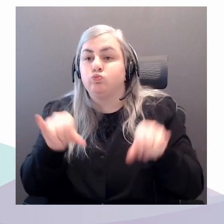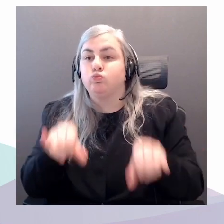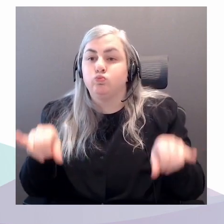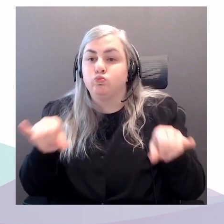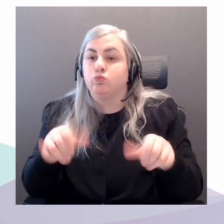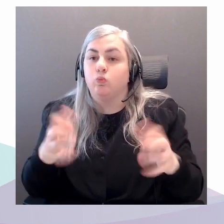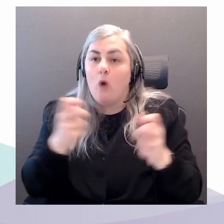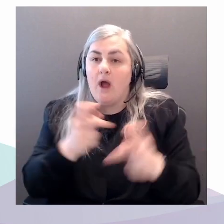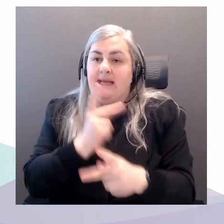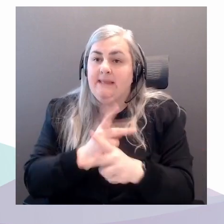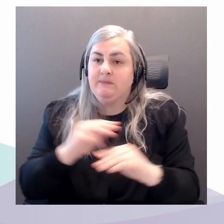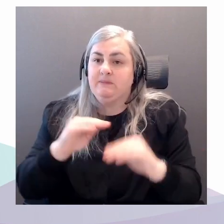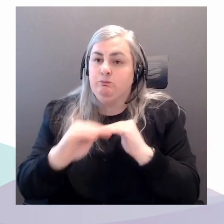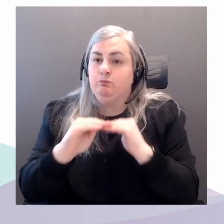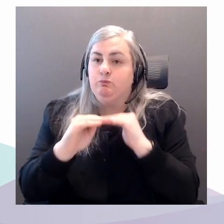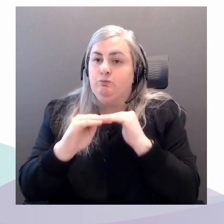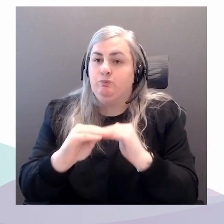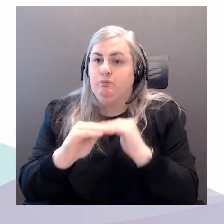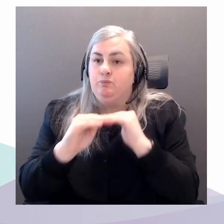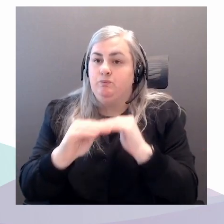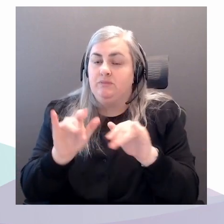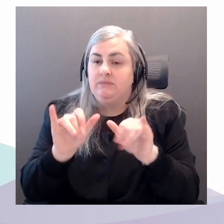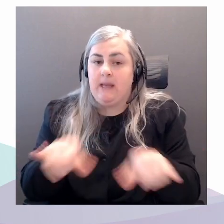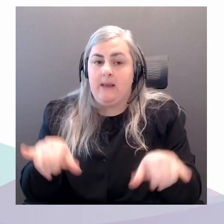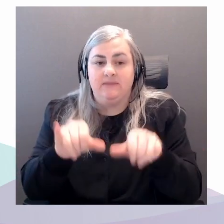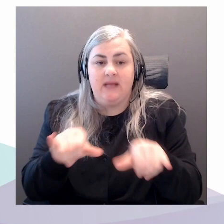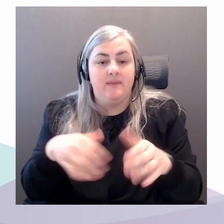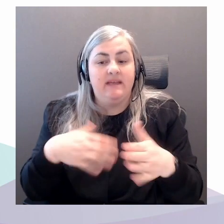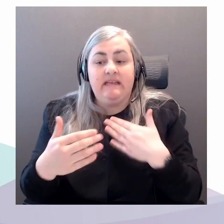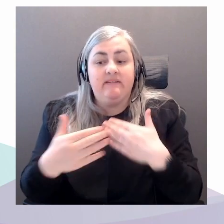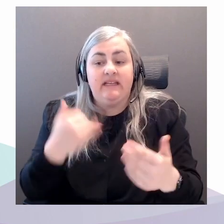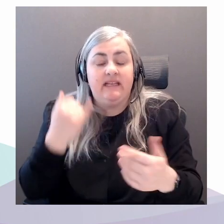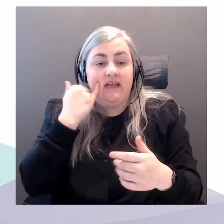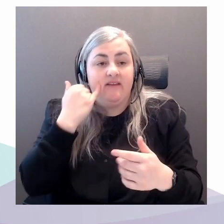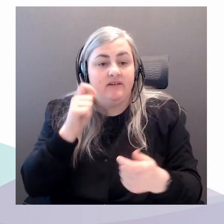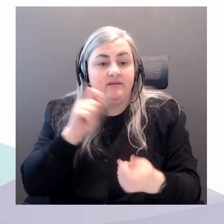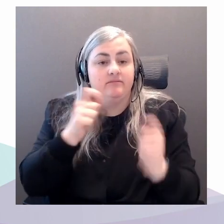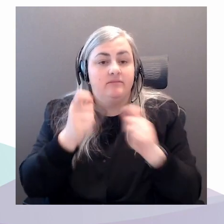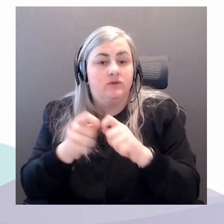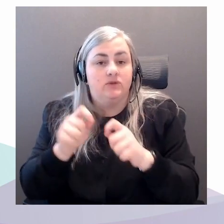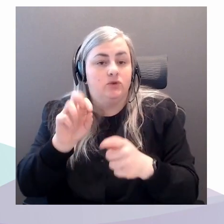move to a renewable society. But Sheena, I'd love to hear your ideas as well.